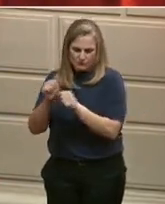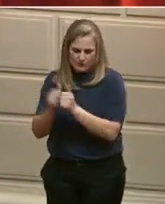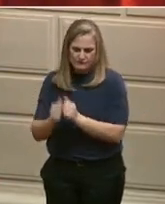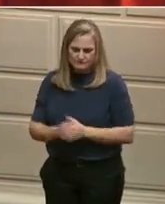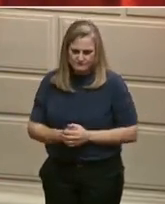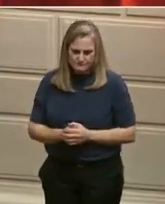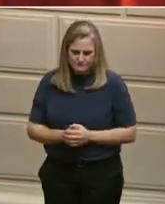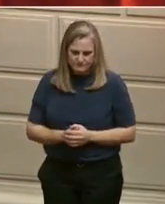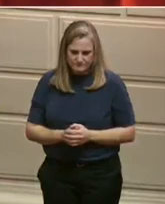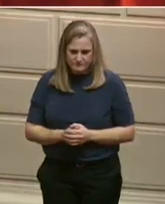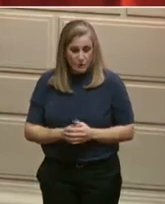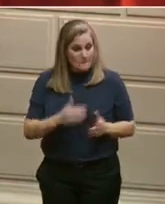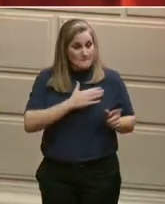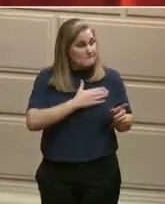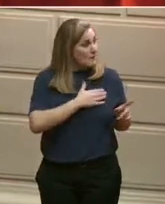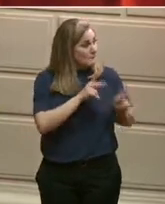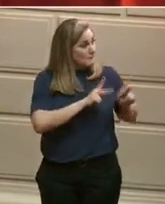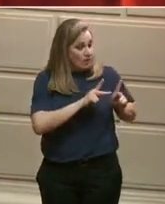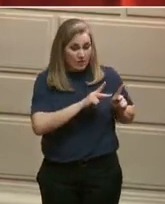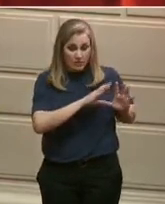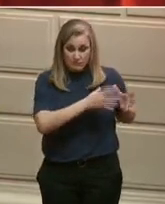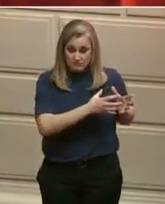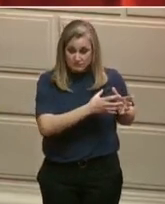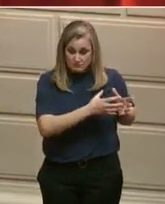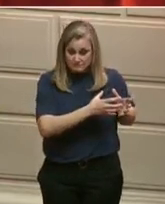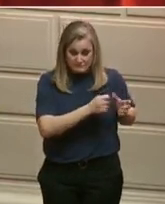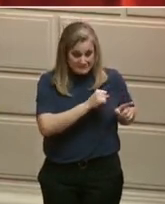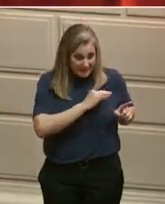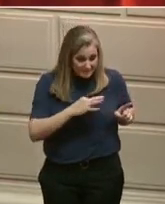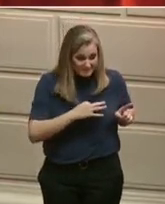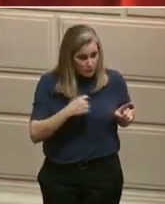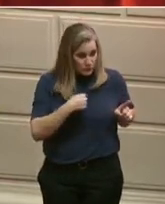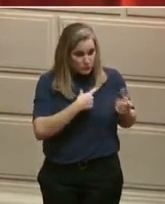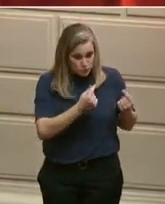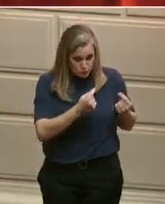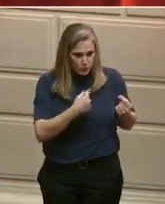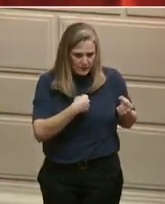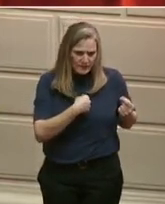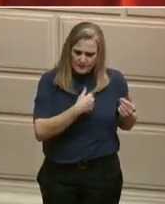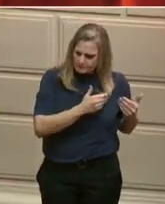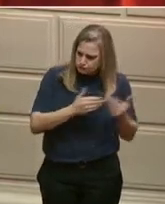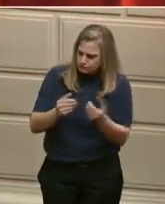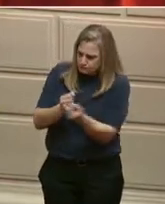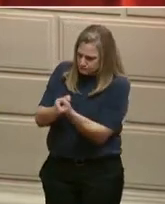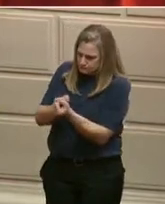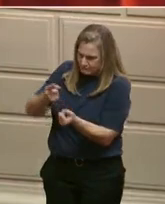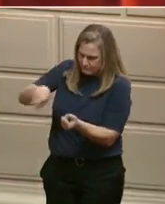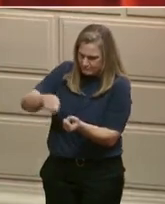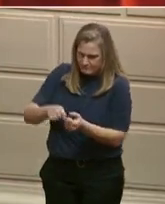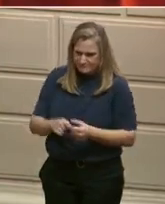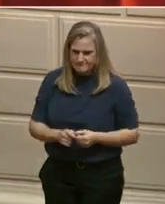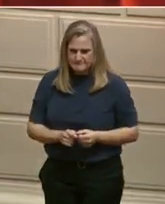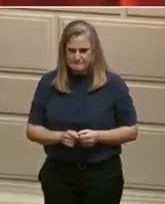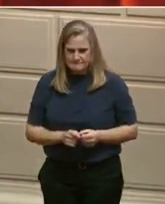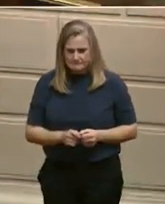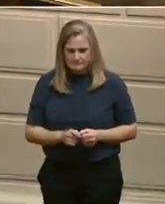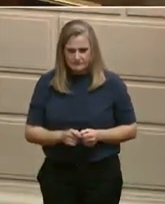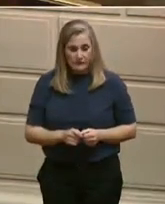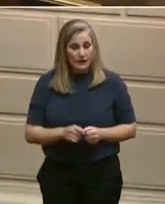experienced staff leading the way. Educational Commissioner Angelica Infante-Green,